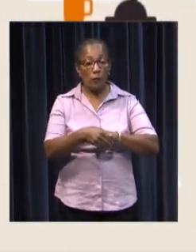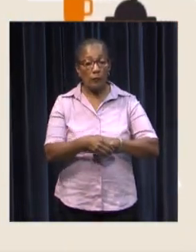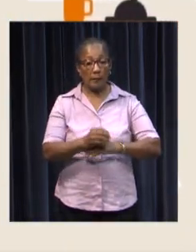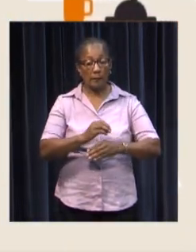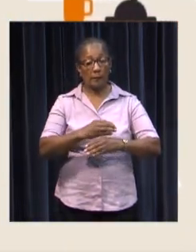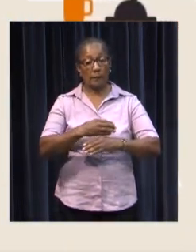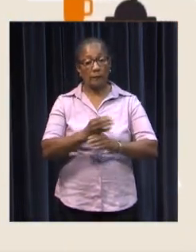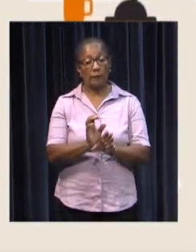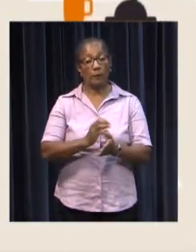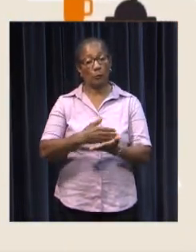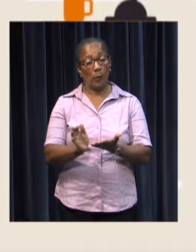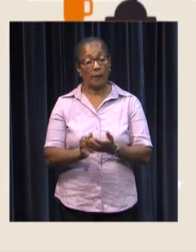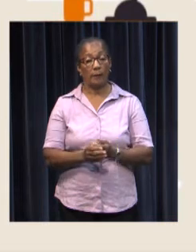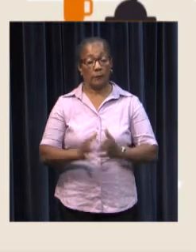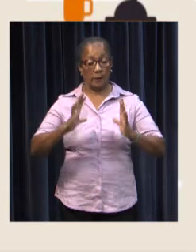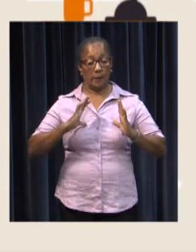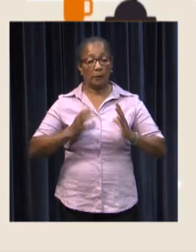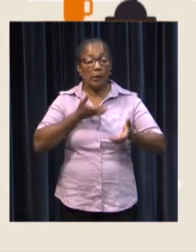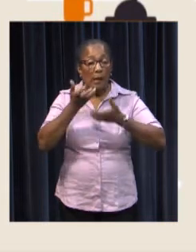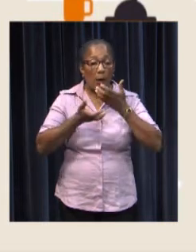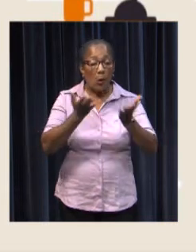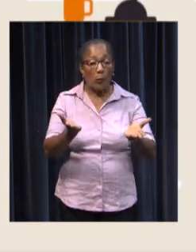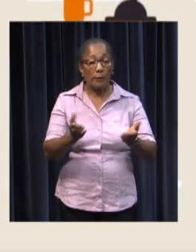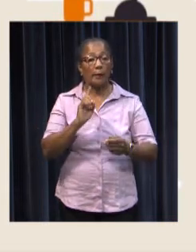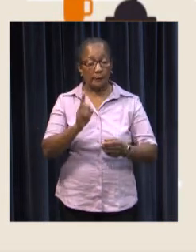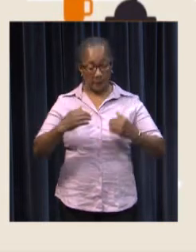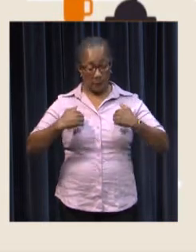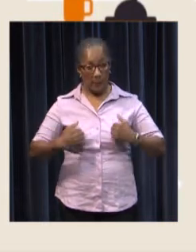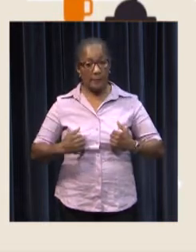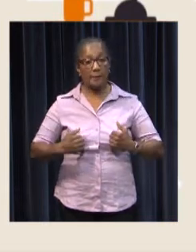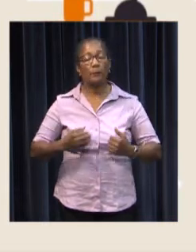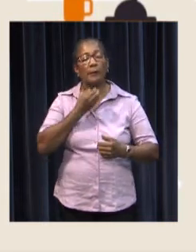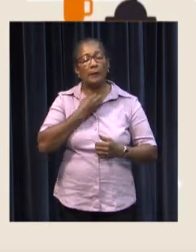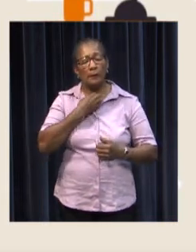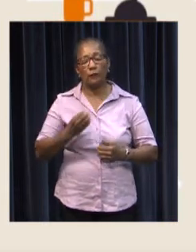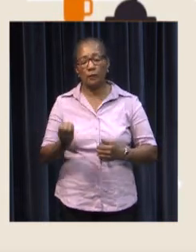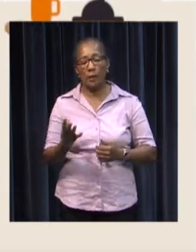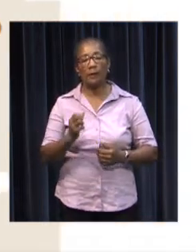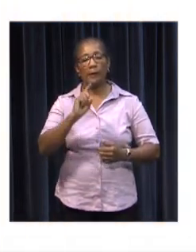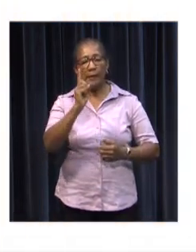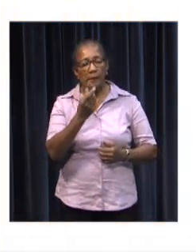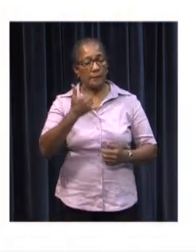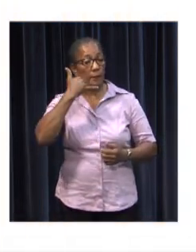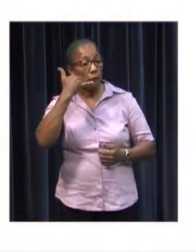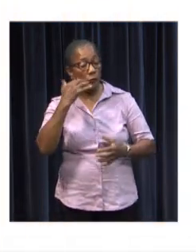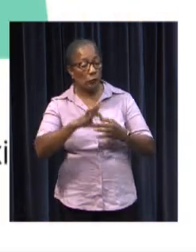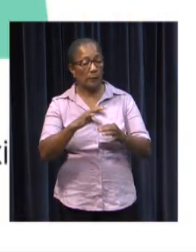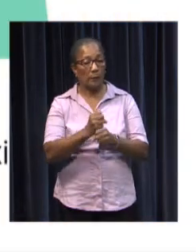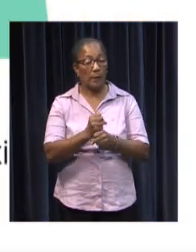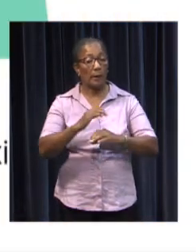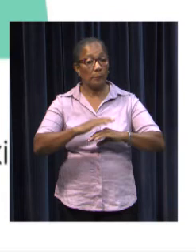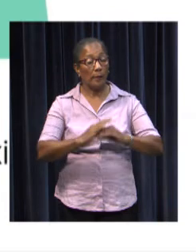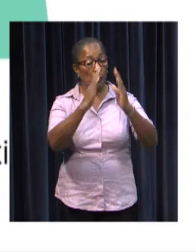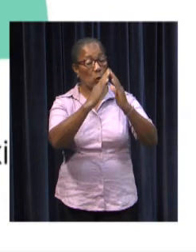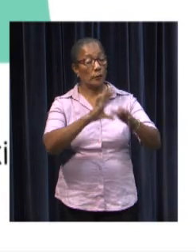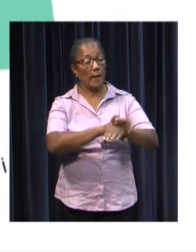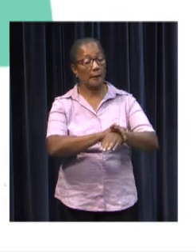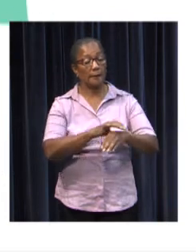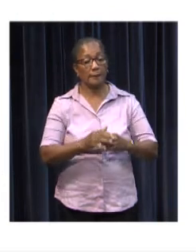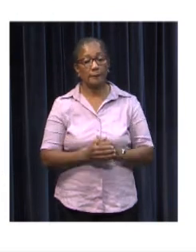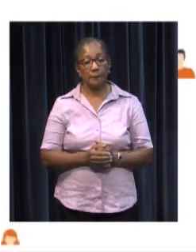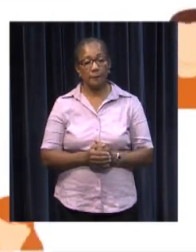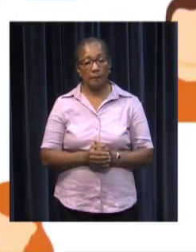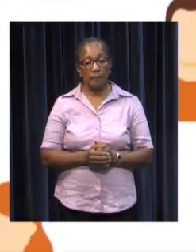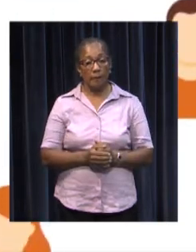The stigma surrounding the virus must be eliminated. The Director explained that people with influenza symptoms should first make